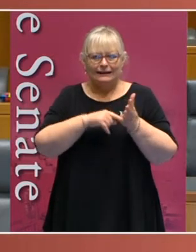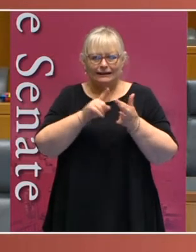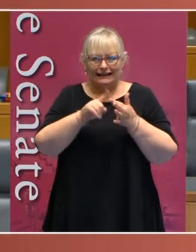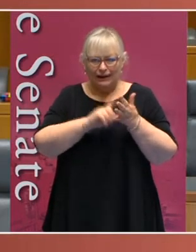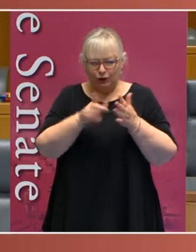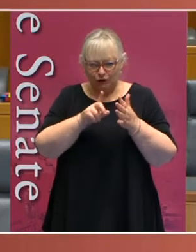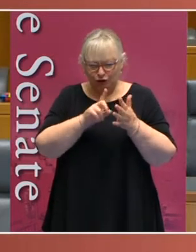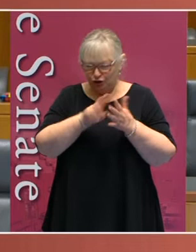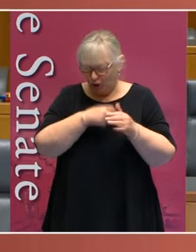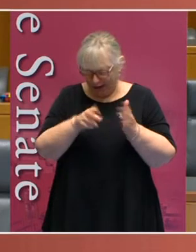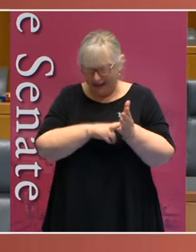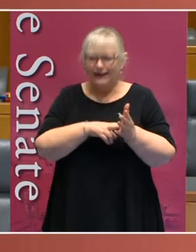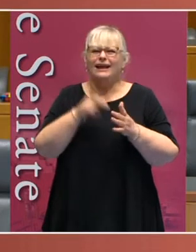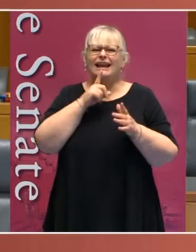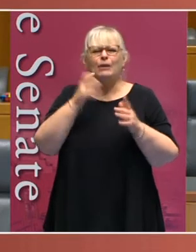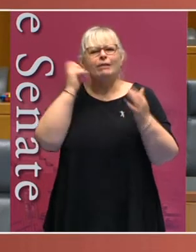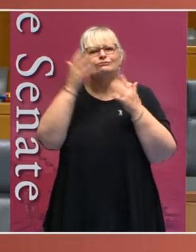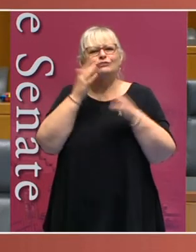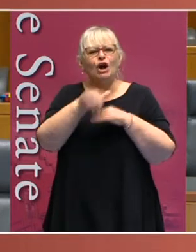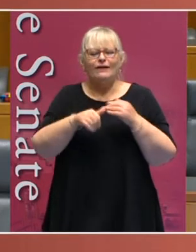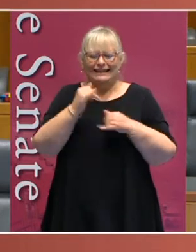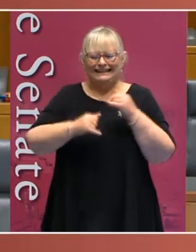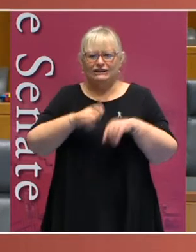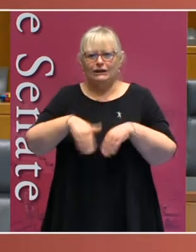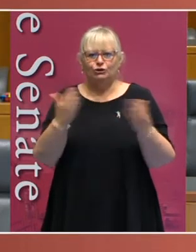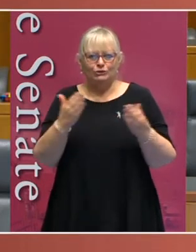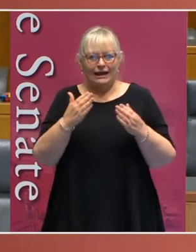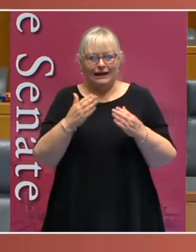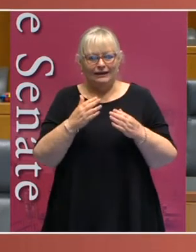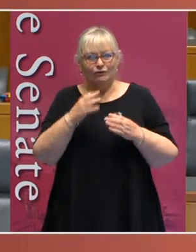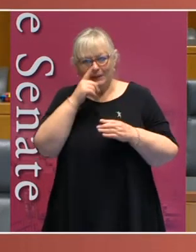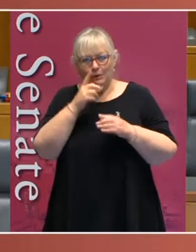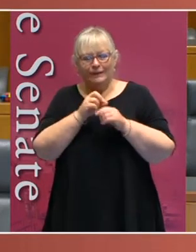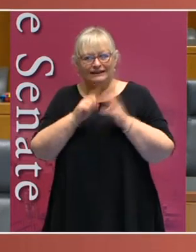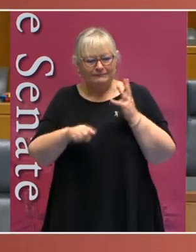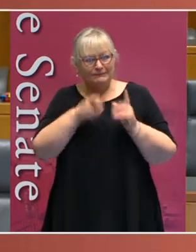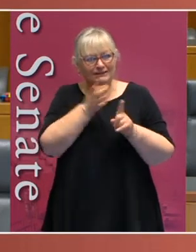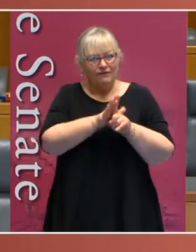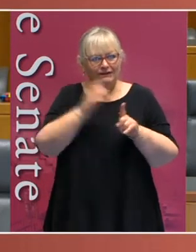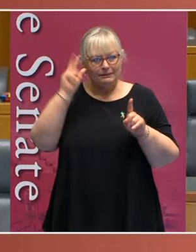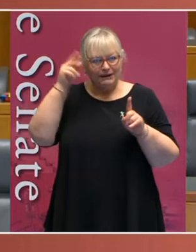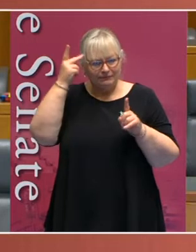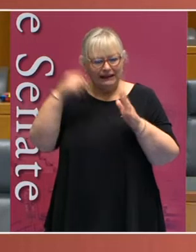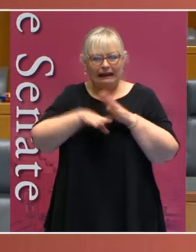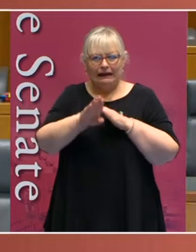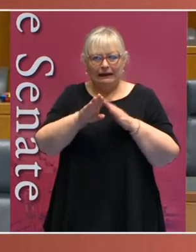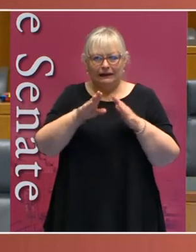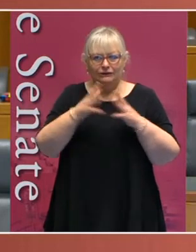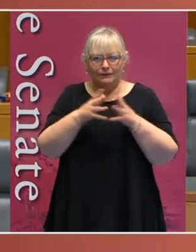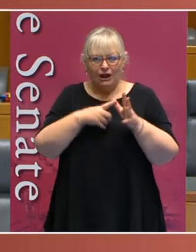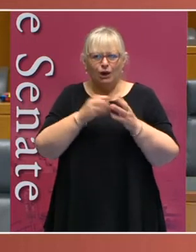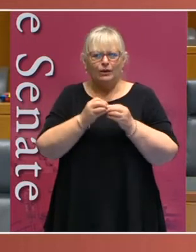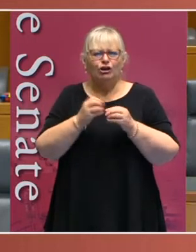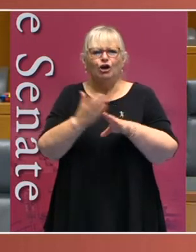International Day of People with Disabilities to him as a parliamentarian. A Senator for Western Australia with the Australian Greens,